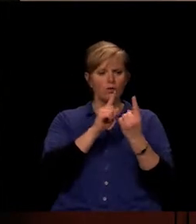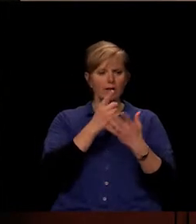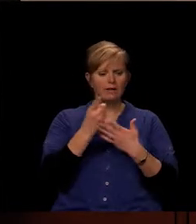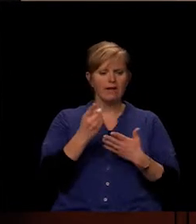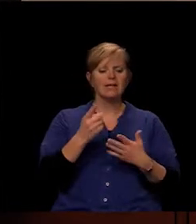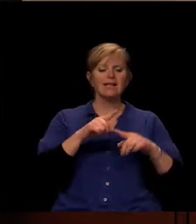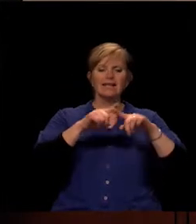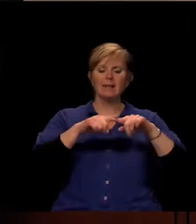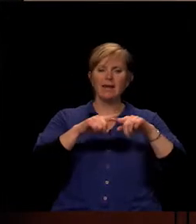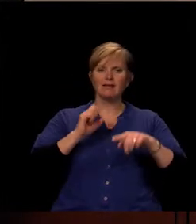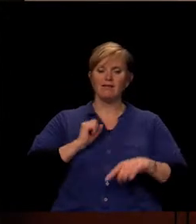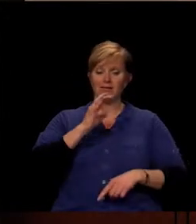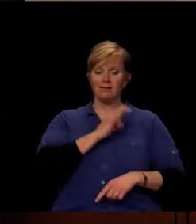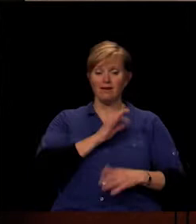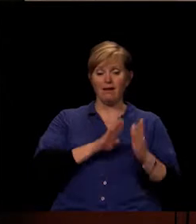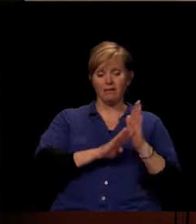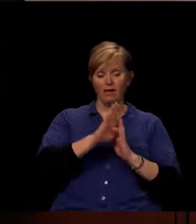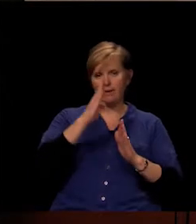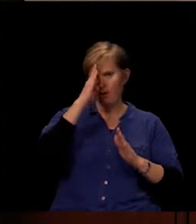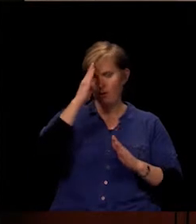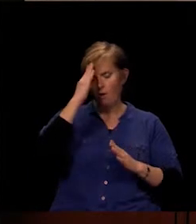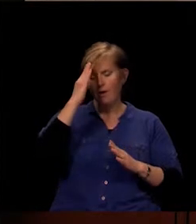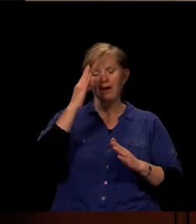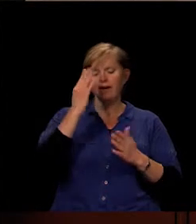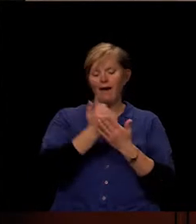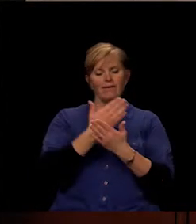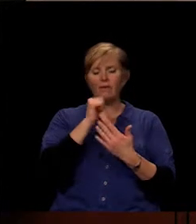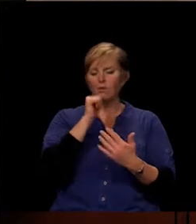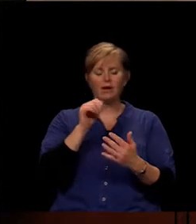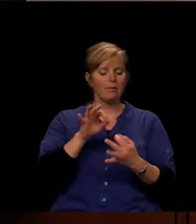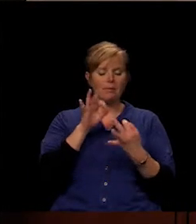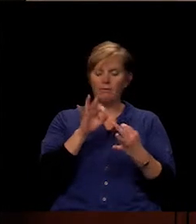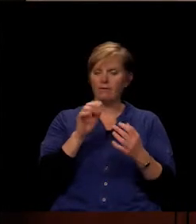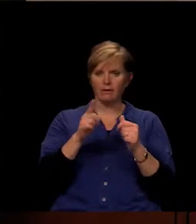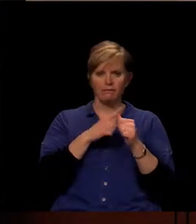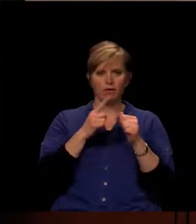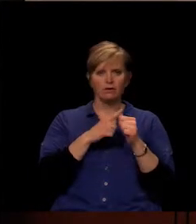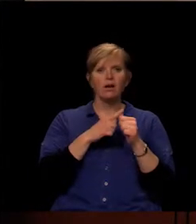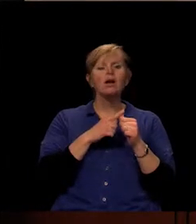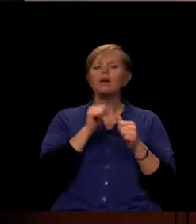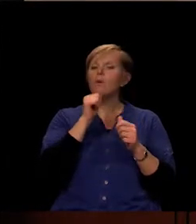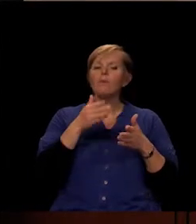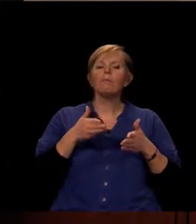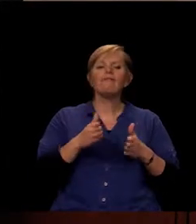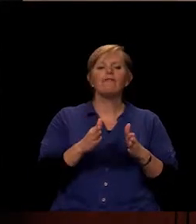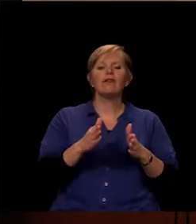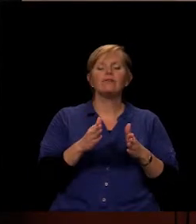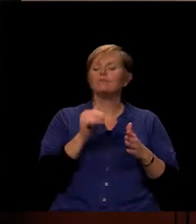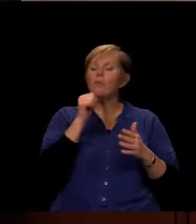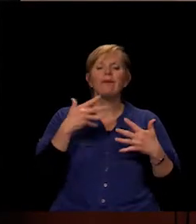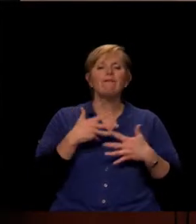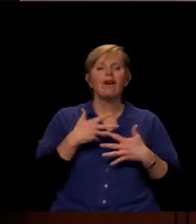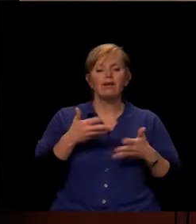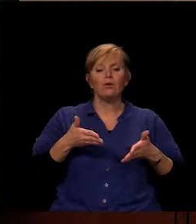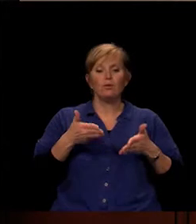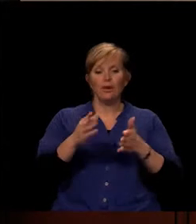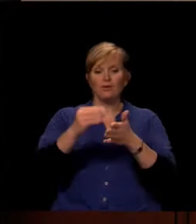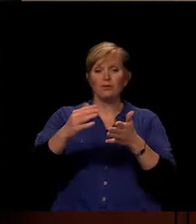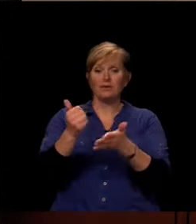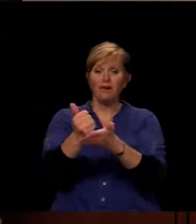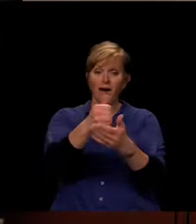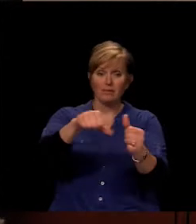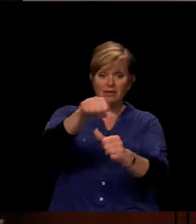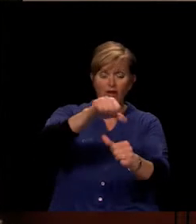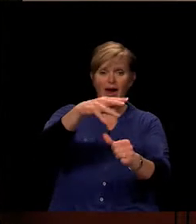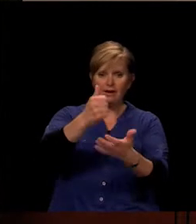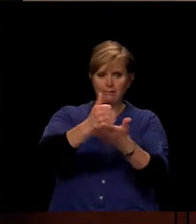everything is not going to work out perfectly at first, and not being afraid to let the students help each other and the teacher. And she talked a lot about